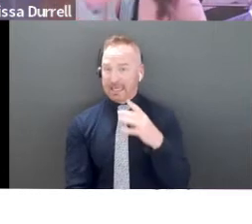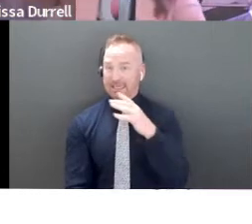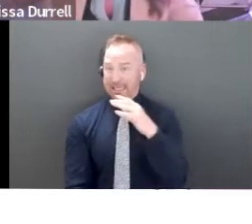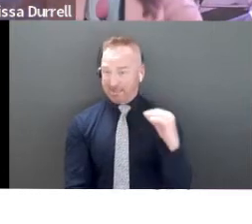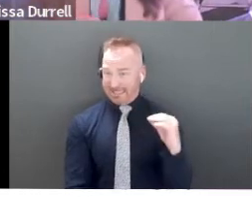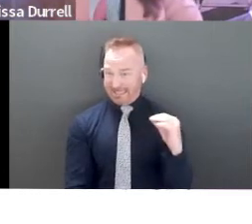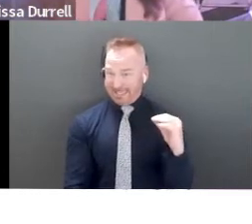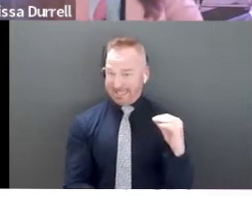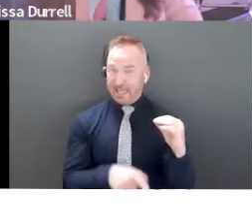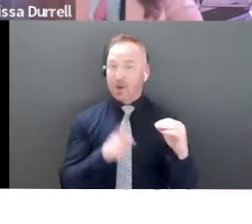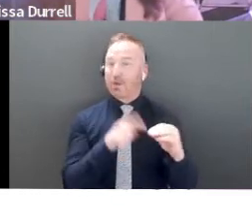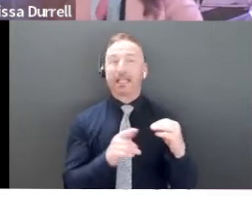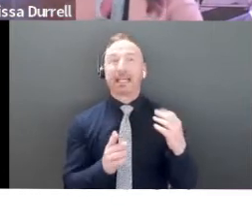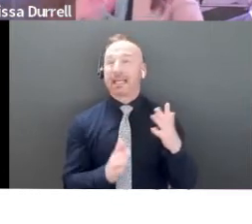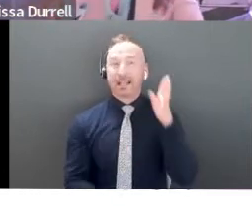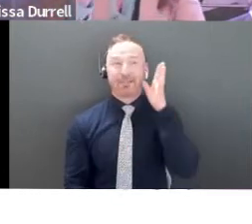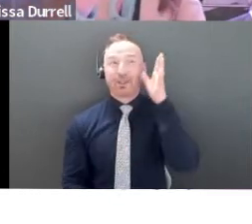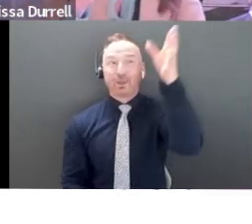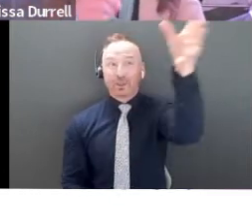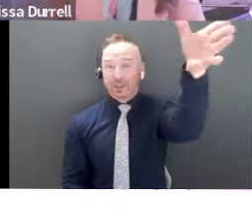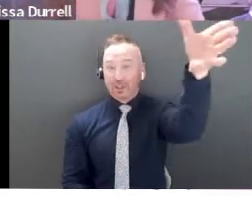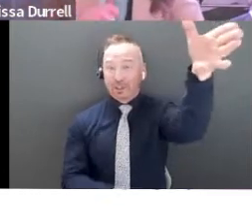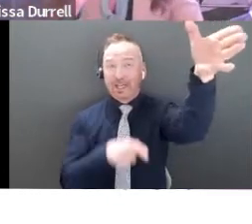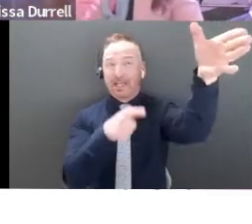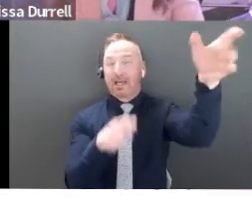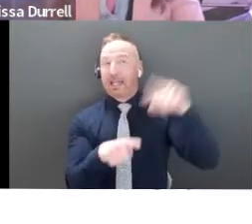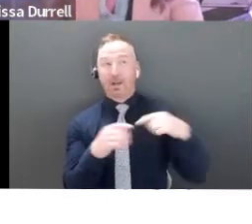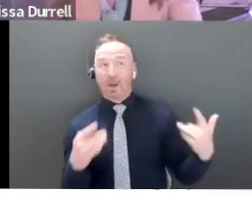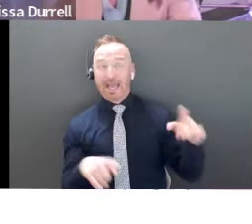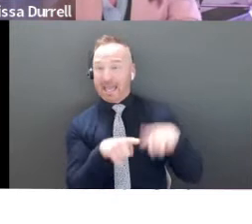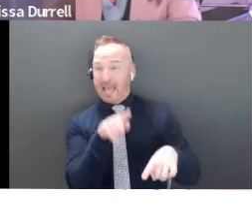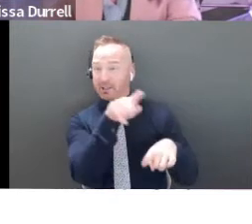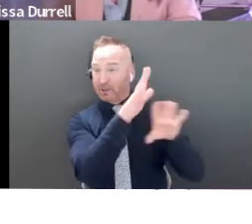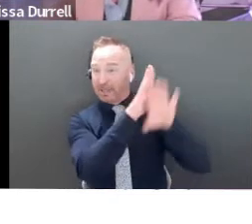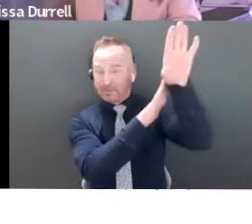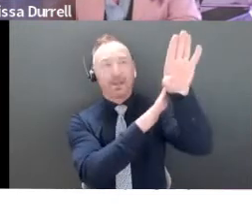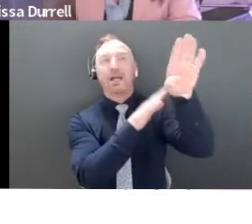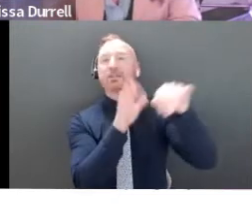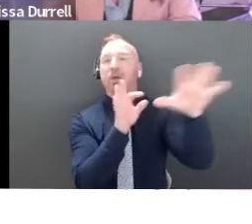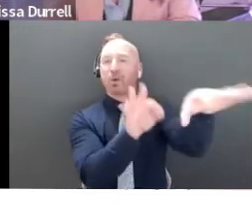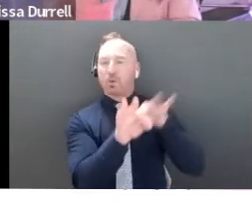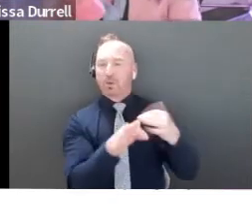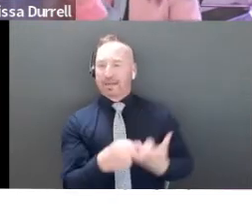now. You can't wait till your company's evaluated at that point. So we are seeing like, there's a lot of deals that are being done that way.